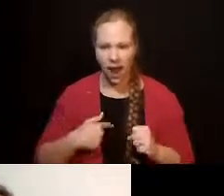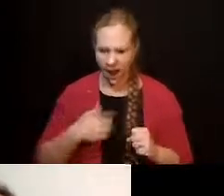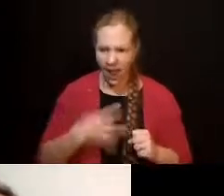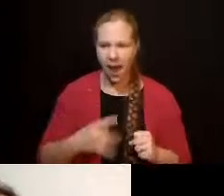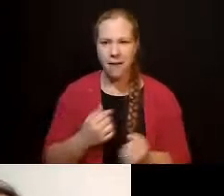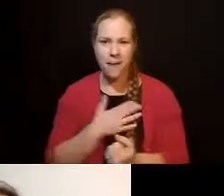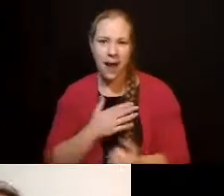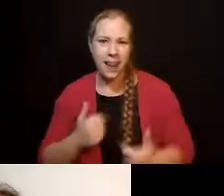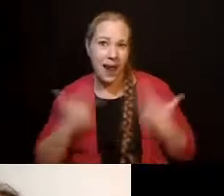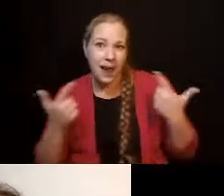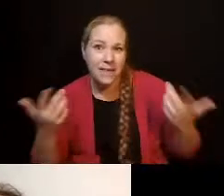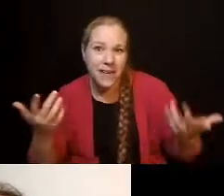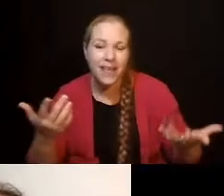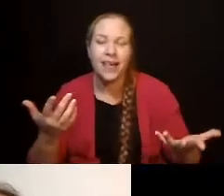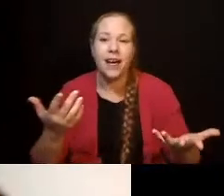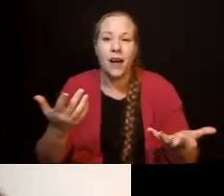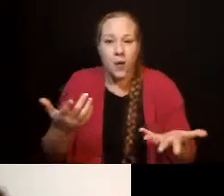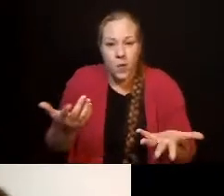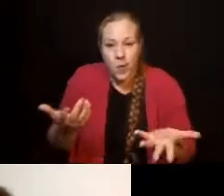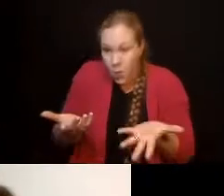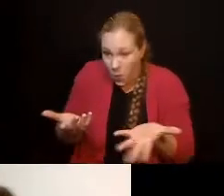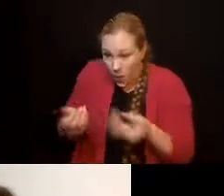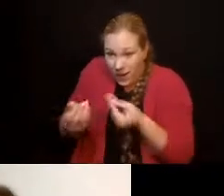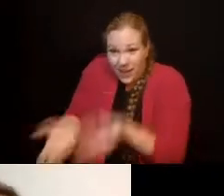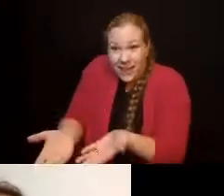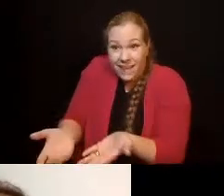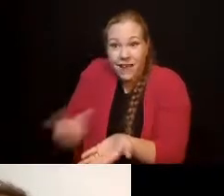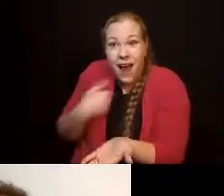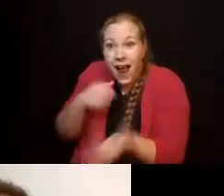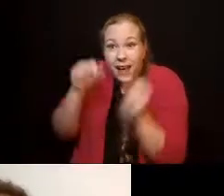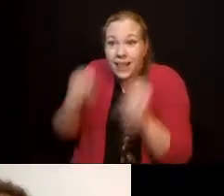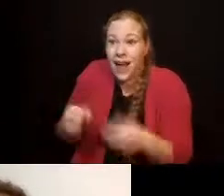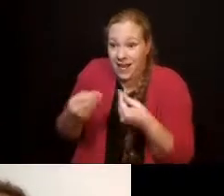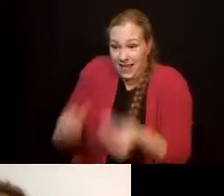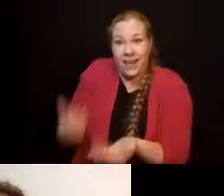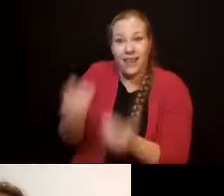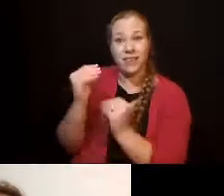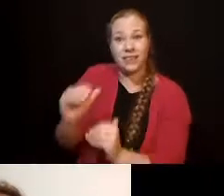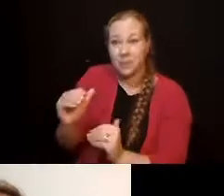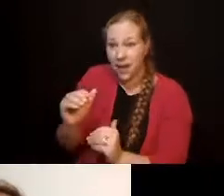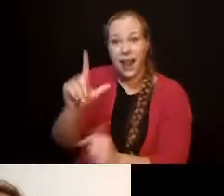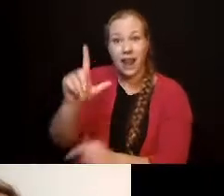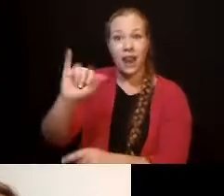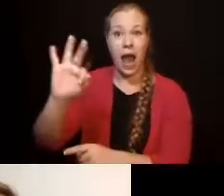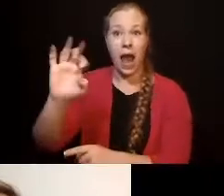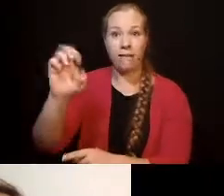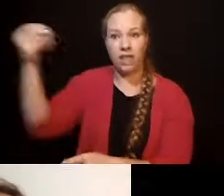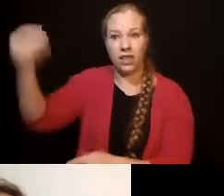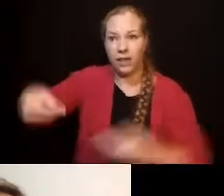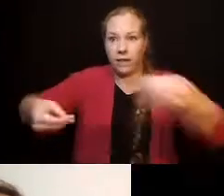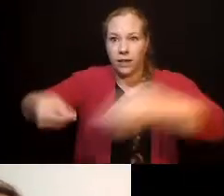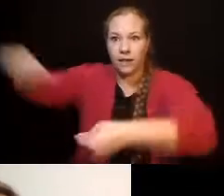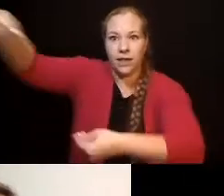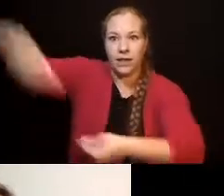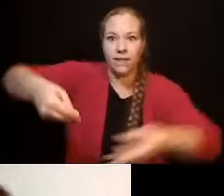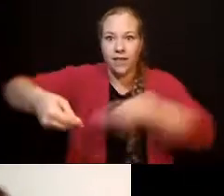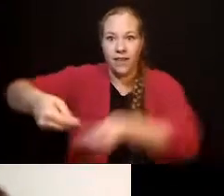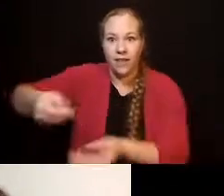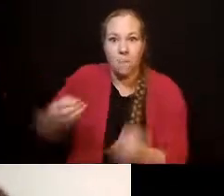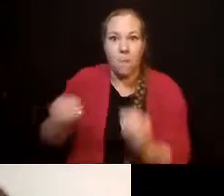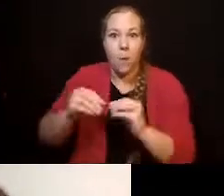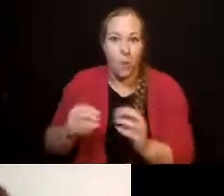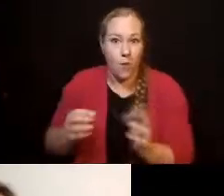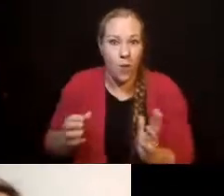is life, right? The game of life. You get someplace, you get everything worked out and then life happens,